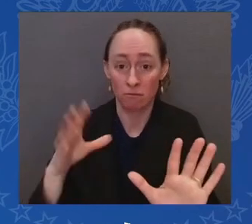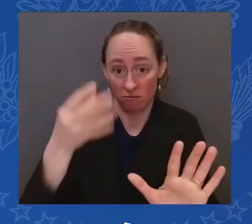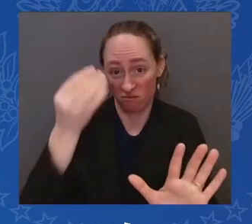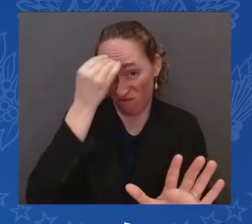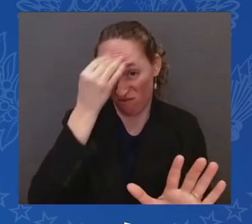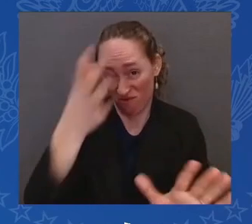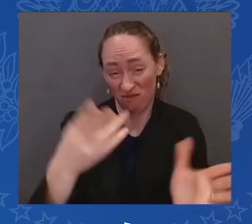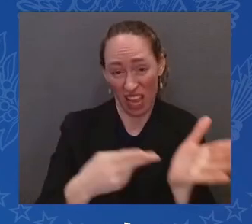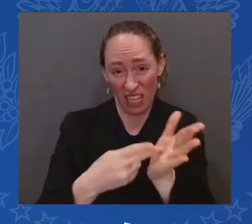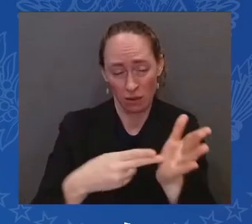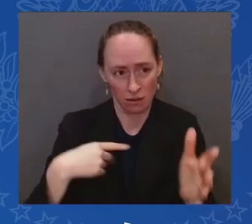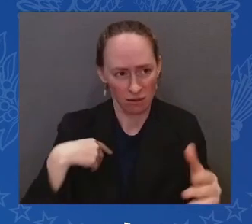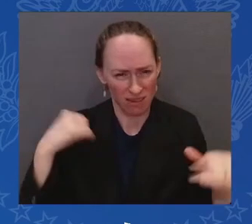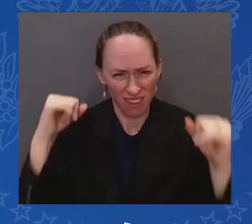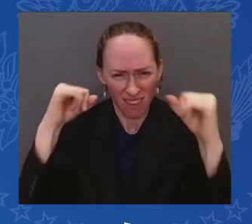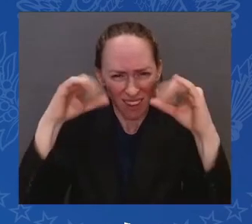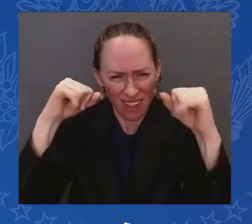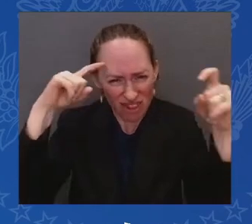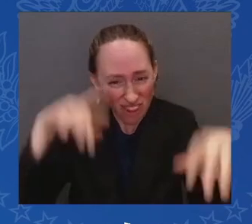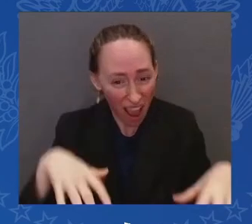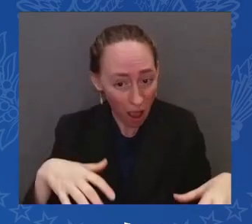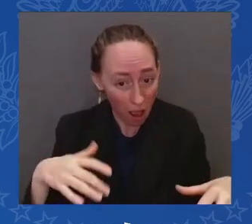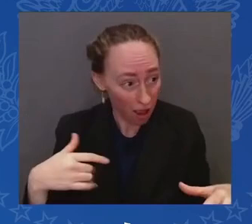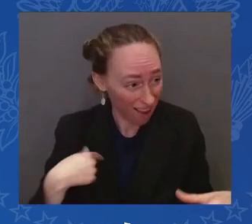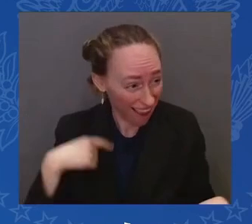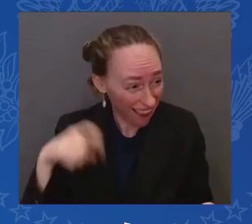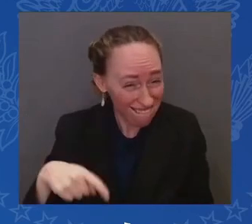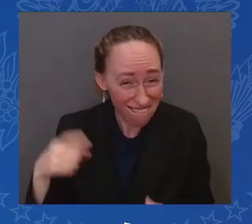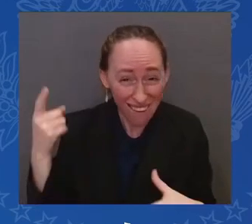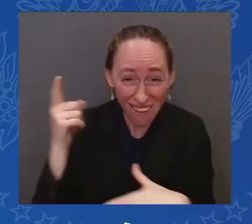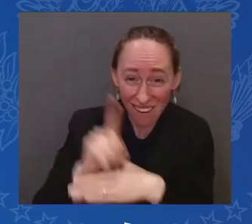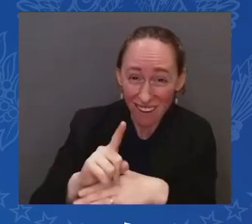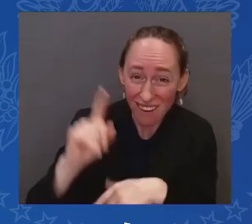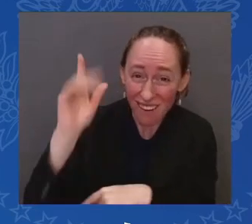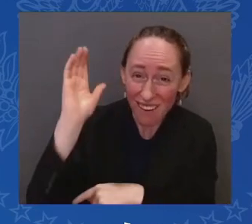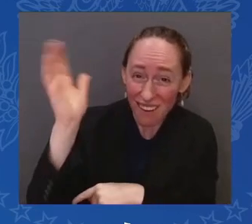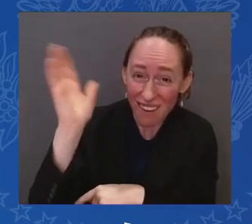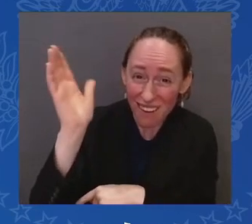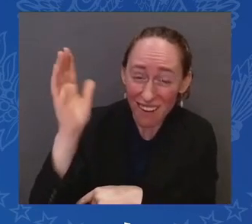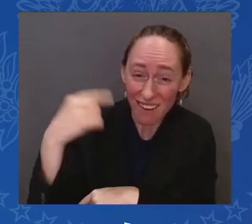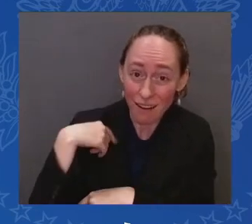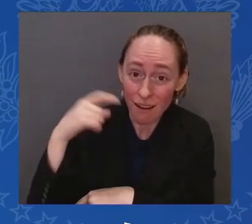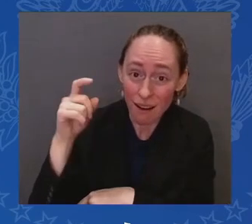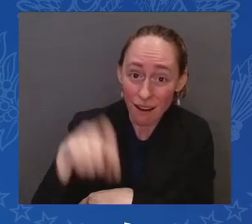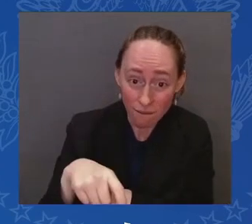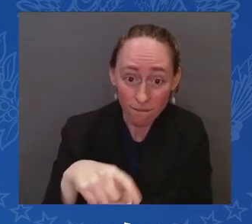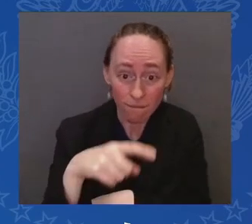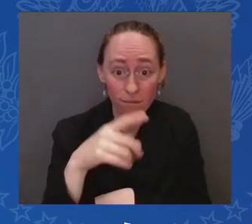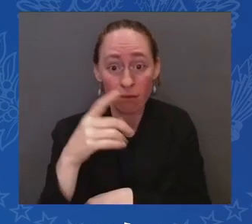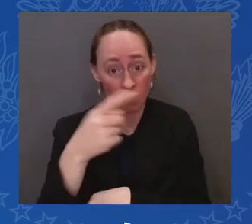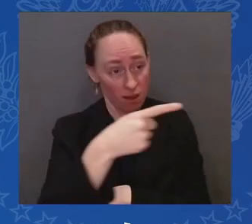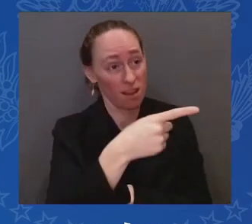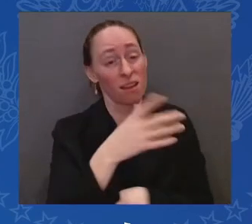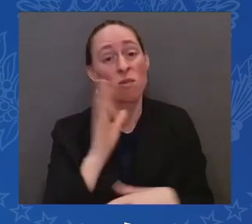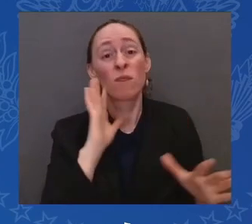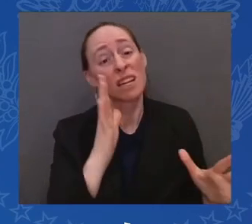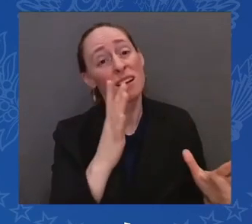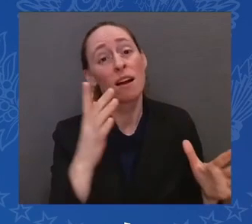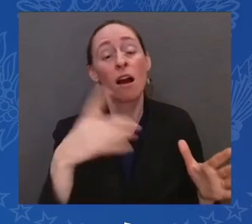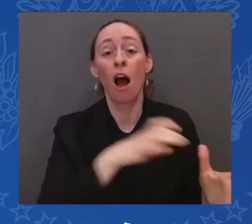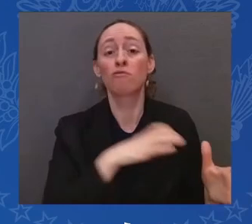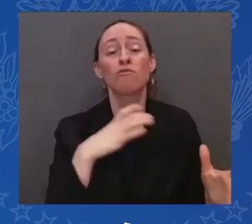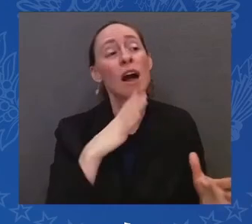Putin the greatest gift he could hope for and abandon our global leadership, not just to Ukraine, but beyond that,